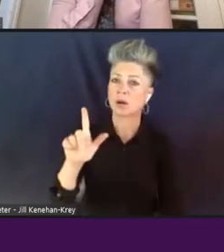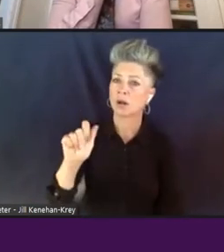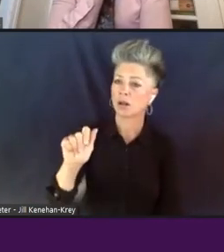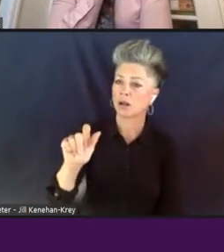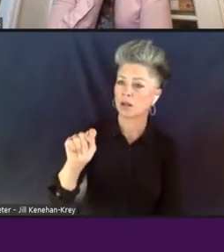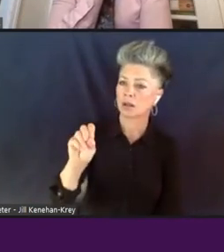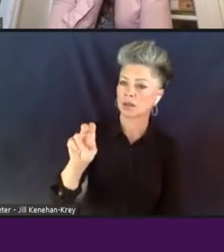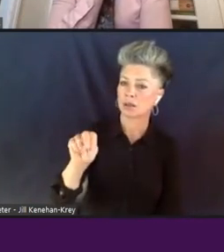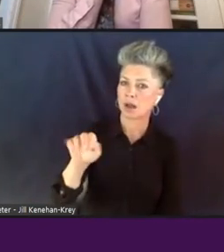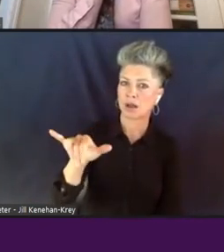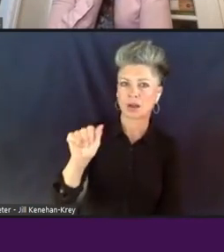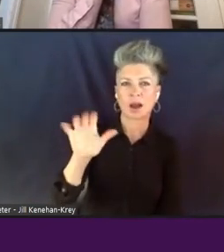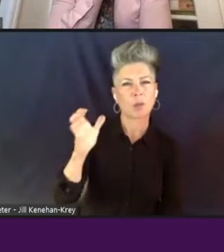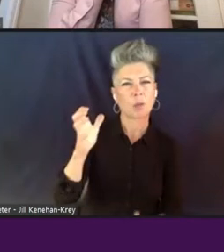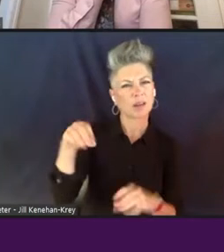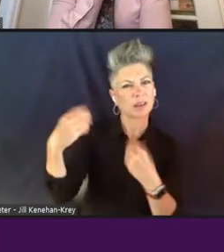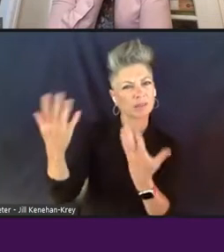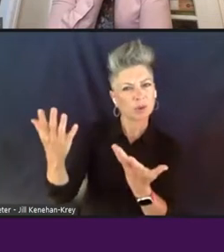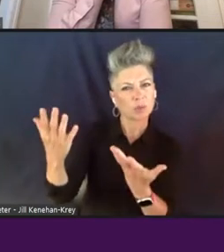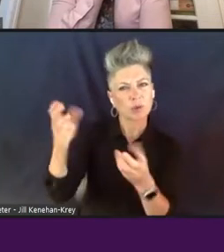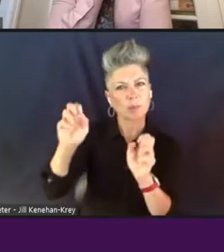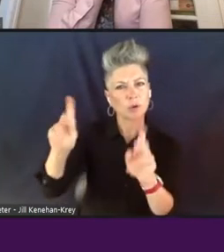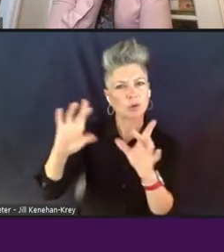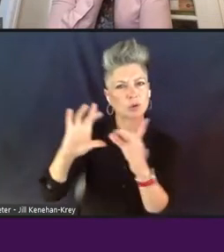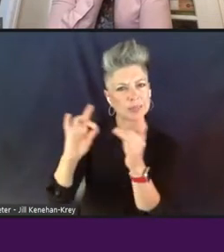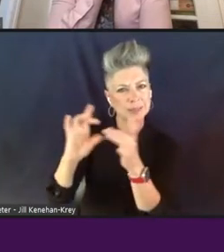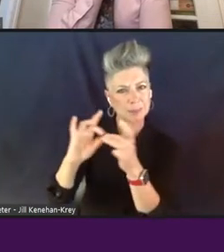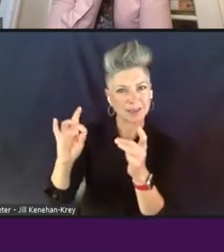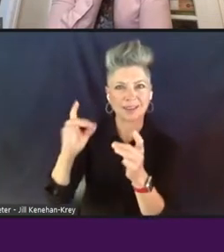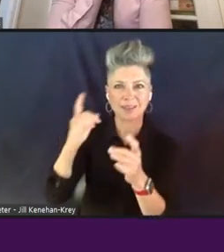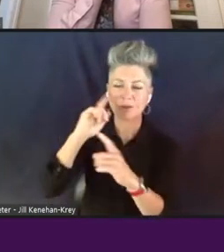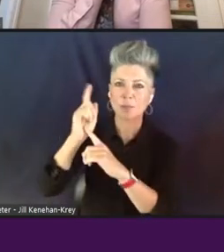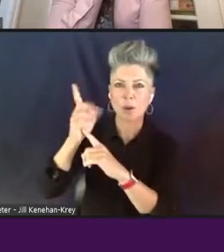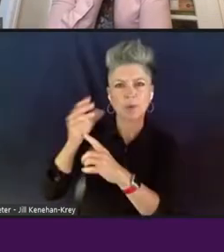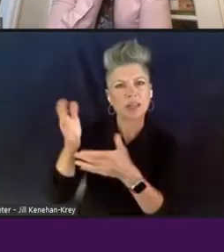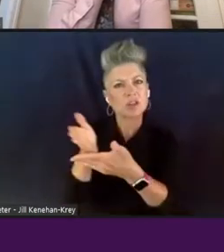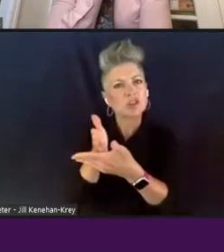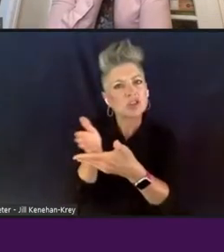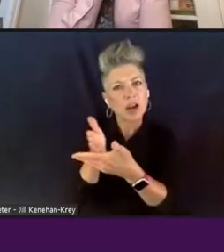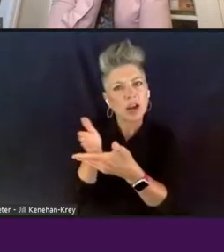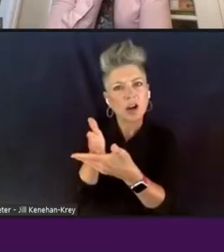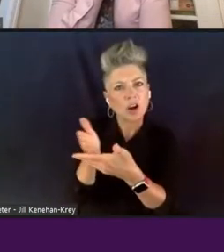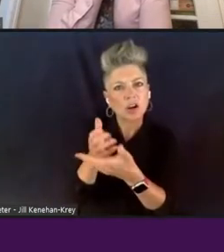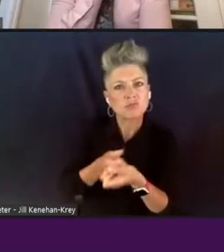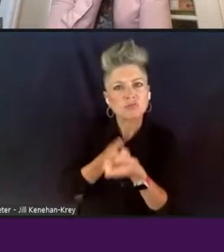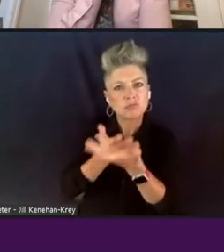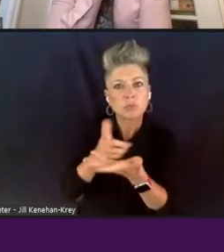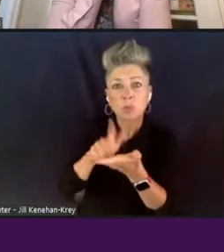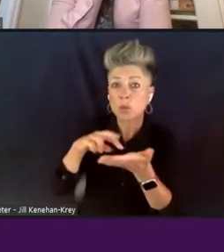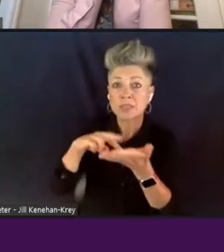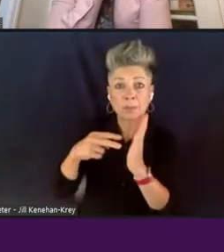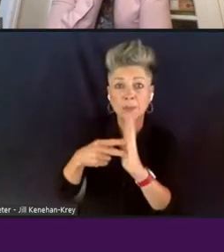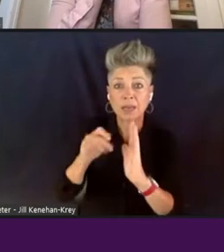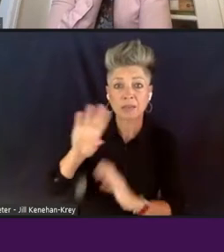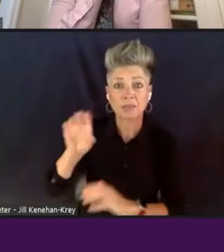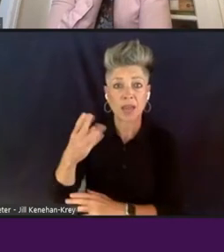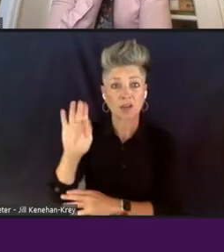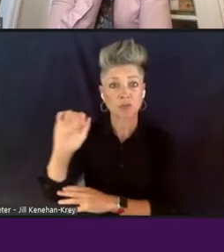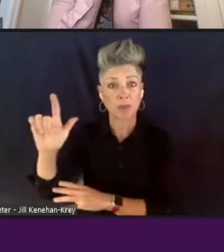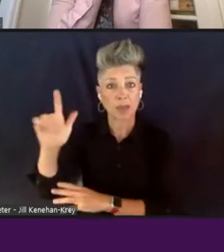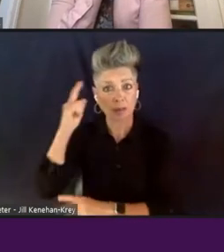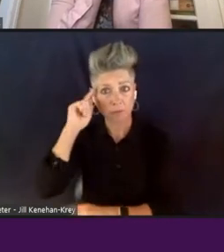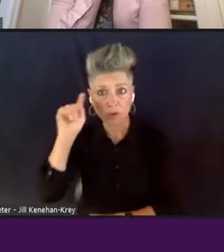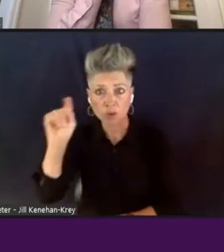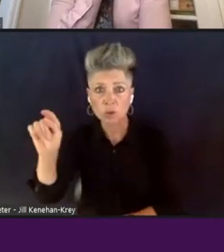the floor for a moment just to share with us and to, you know, just what is this, the meaning of cash bail for you and what is the meaning of